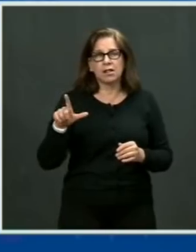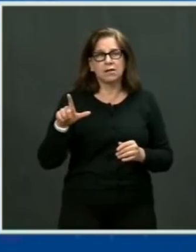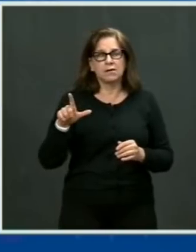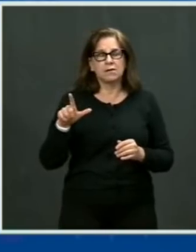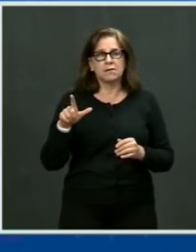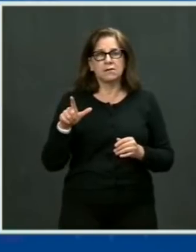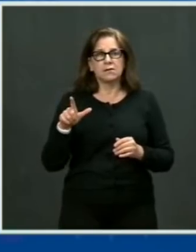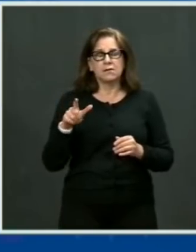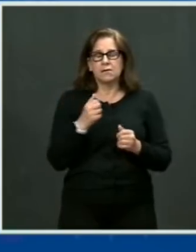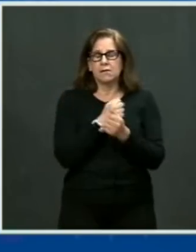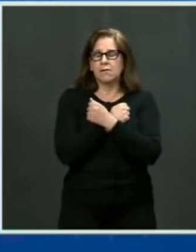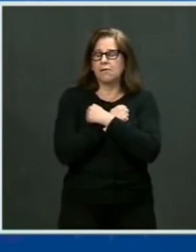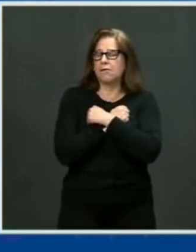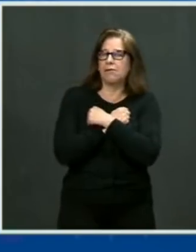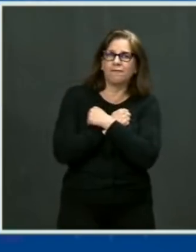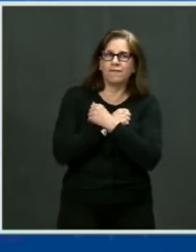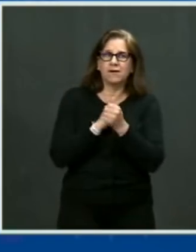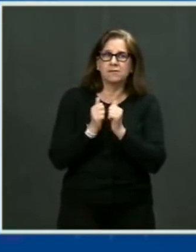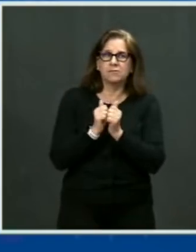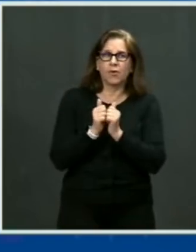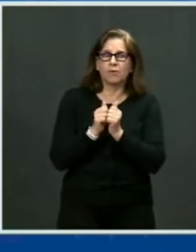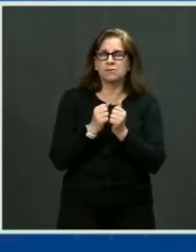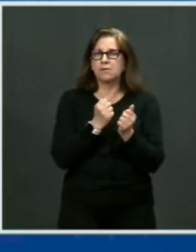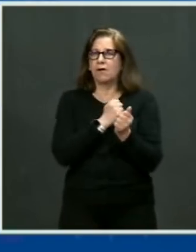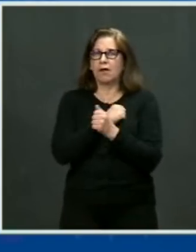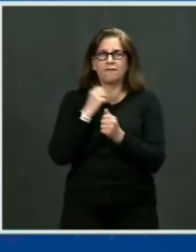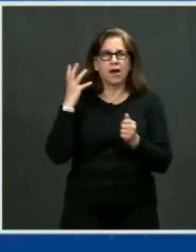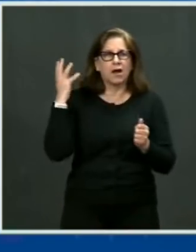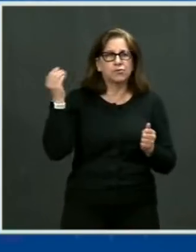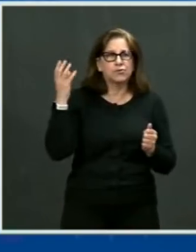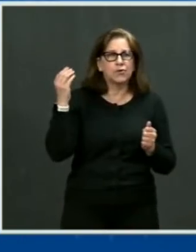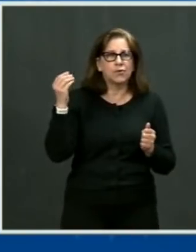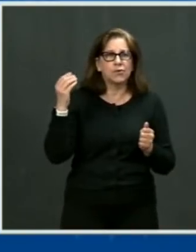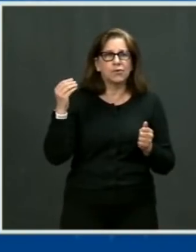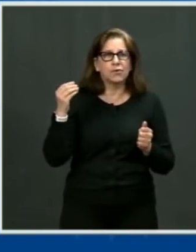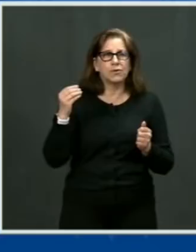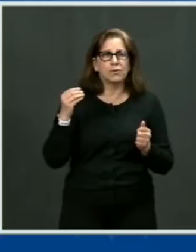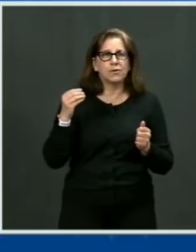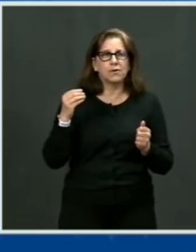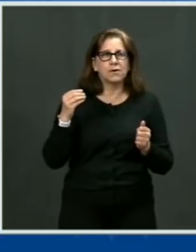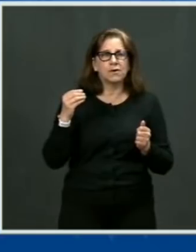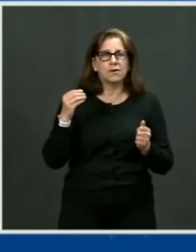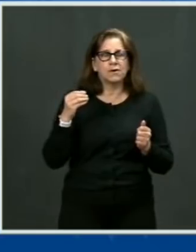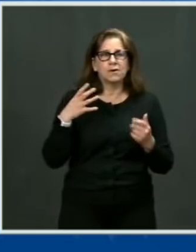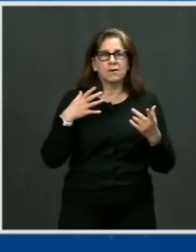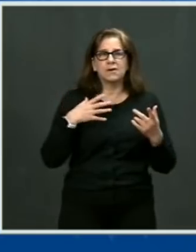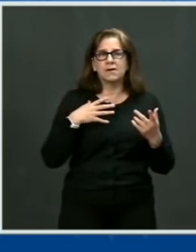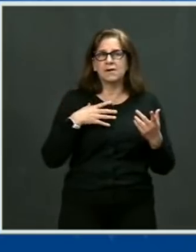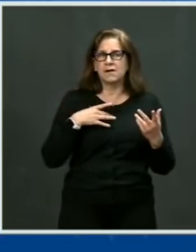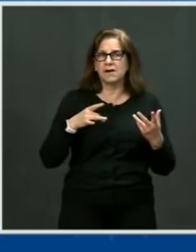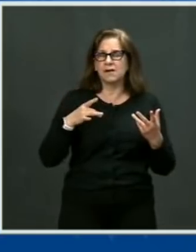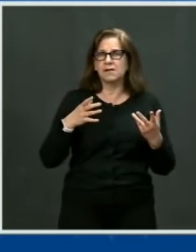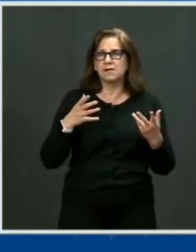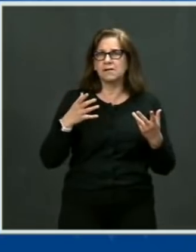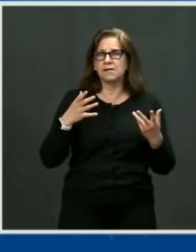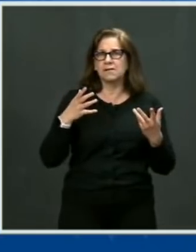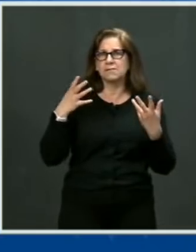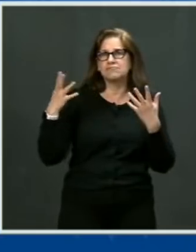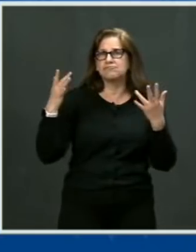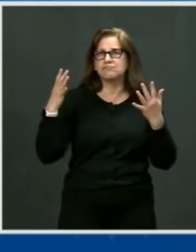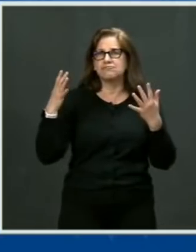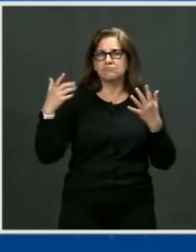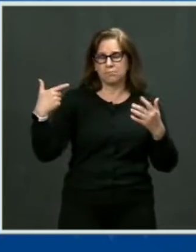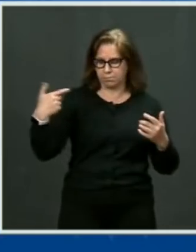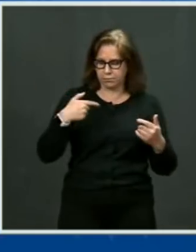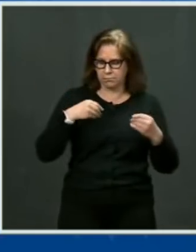outdoor sports, getting muddy. I see my friend, Fred Guttenberg. His daughter, Jamie, was a freshman